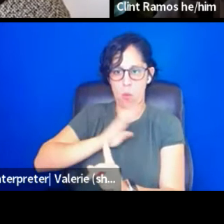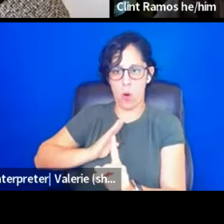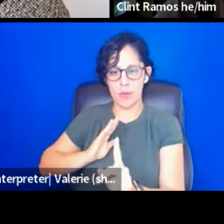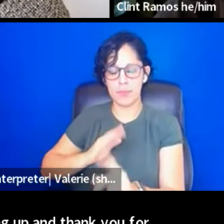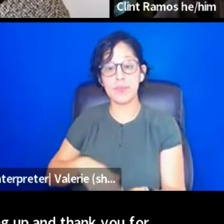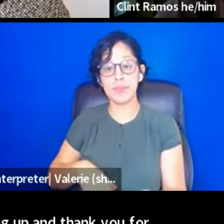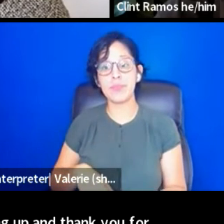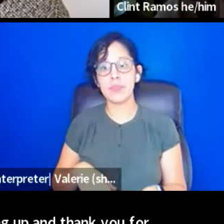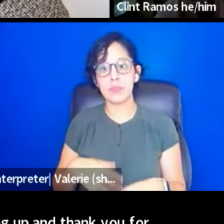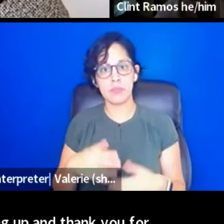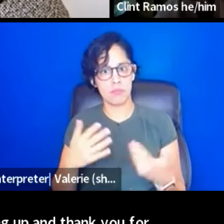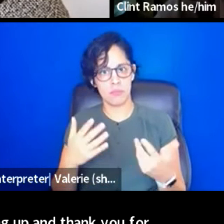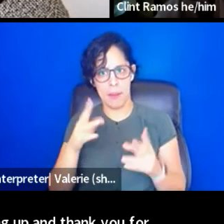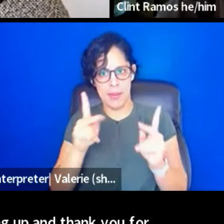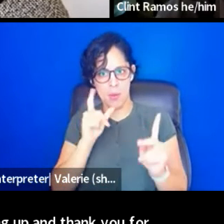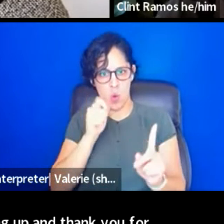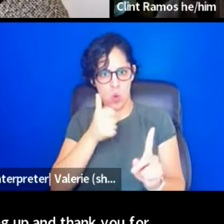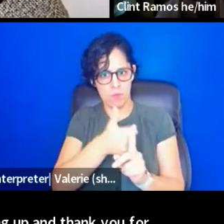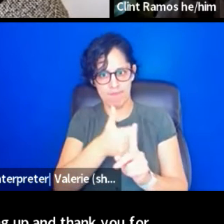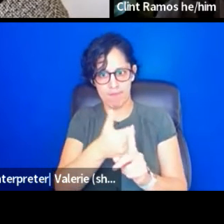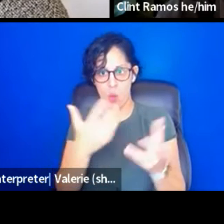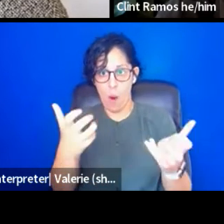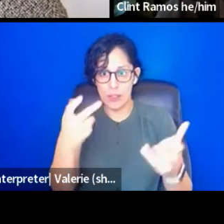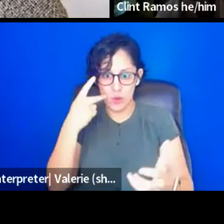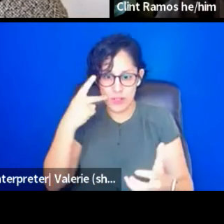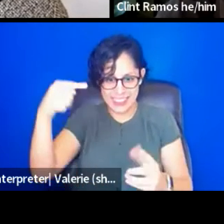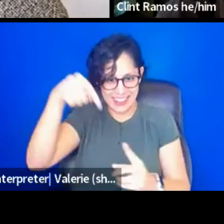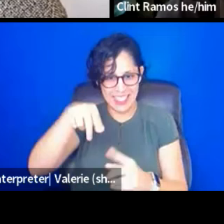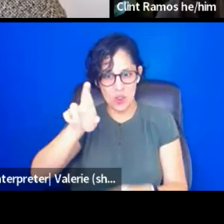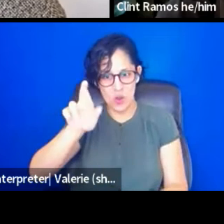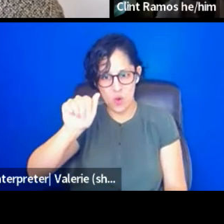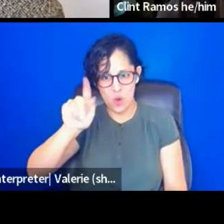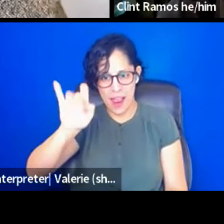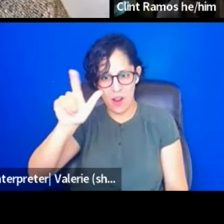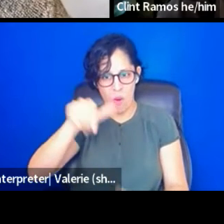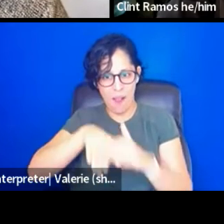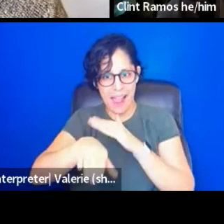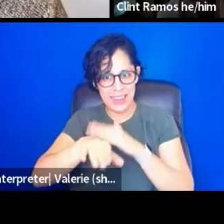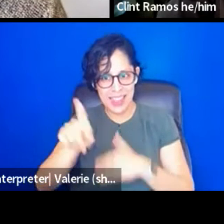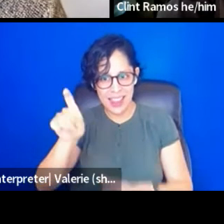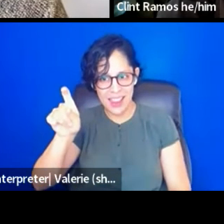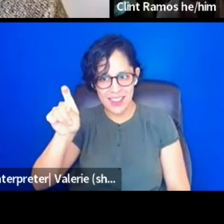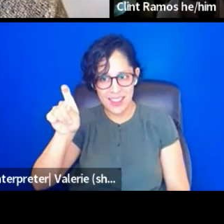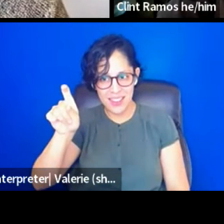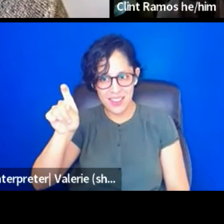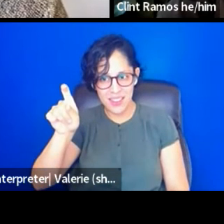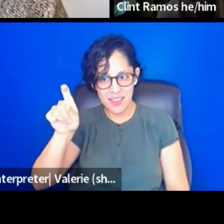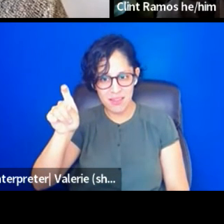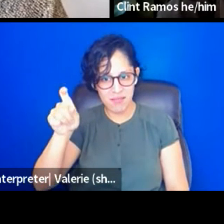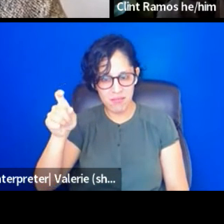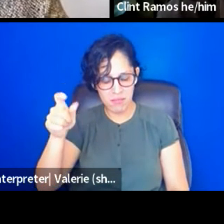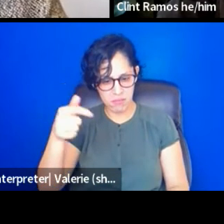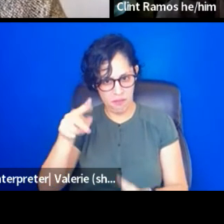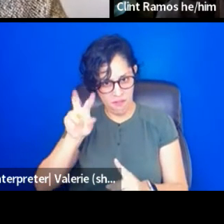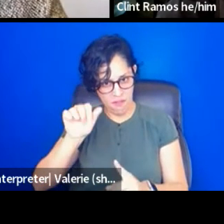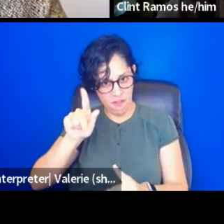Are we inviting folks into our board who want to see this radical access happen? Because